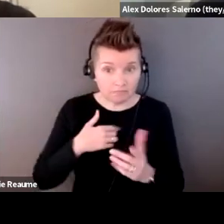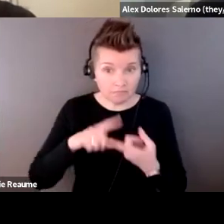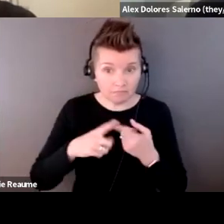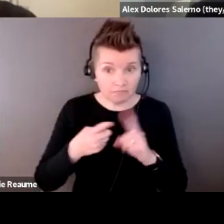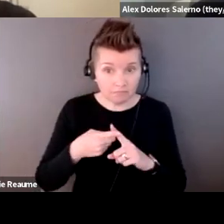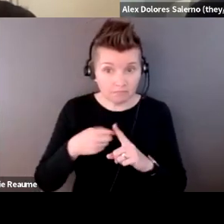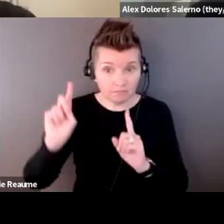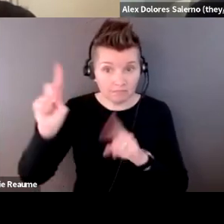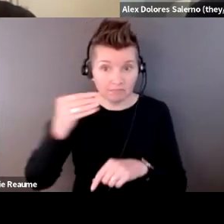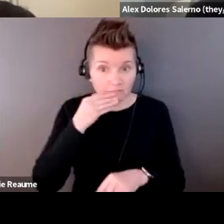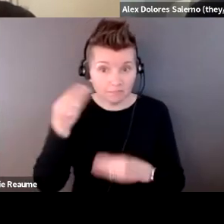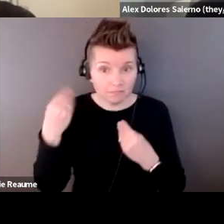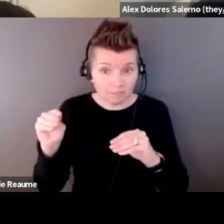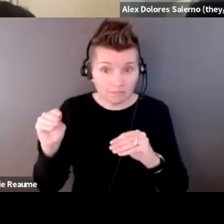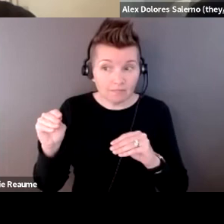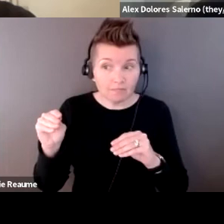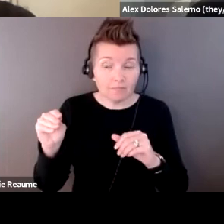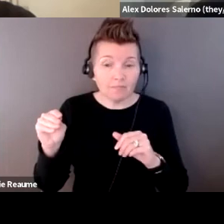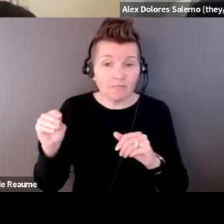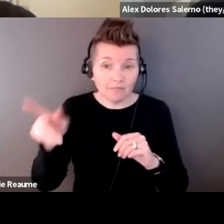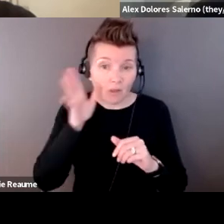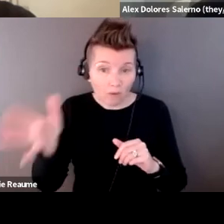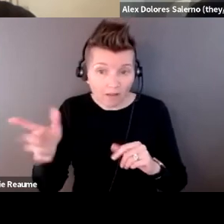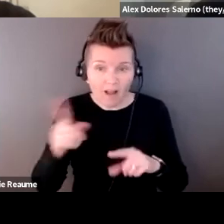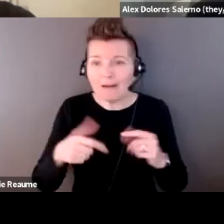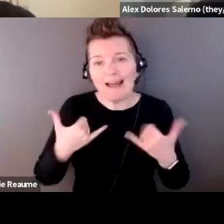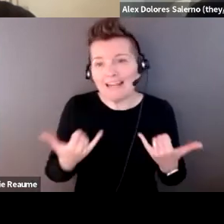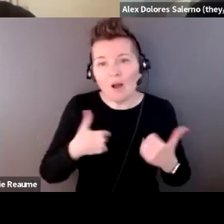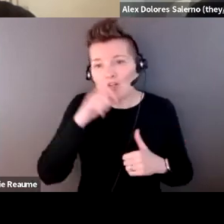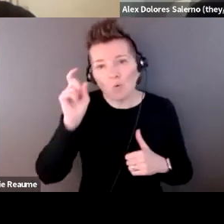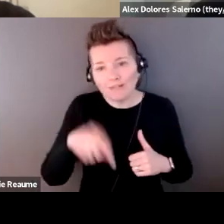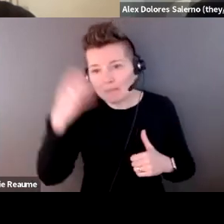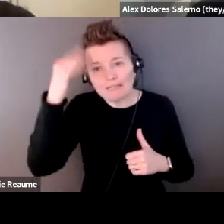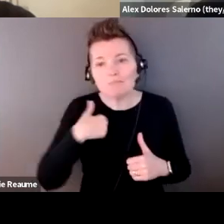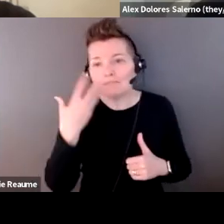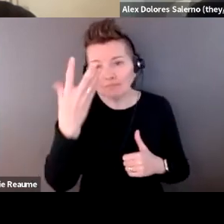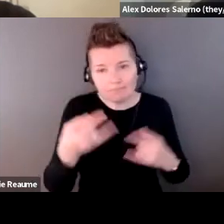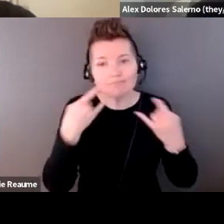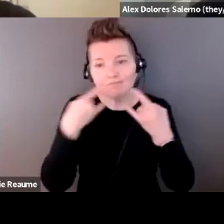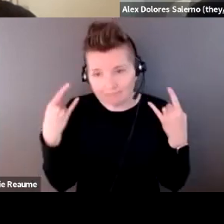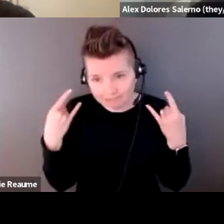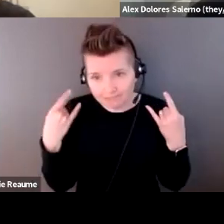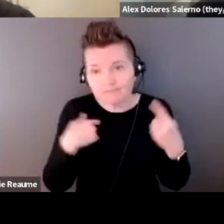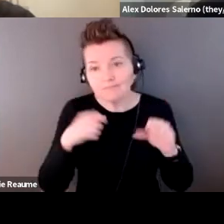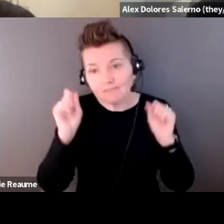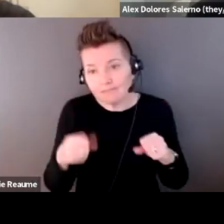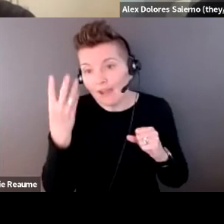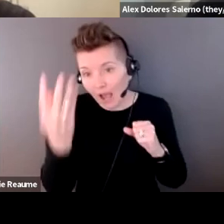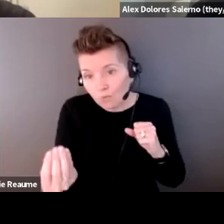they, I mean, I'm not at that level anymore, you know, because I wear my mask in public and things like that. But,